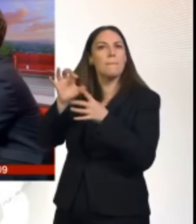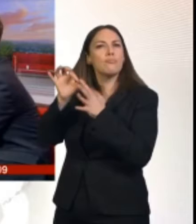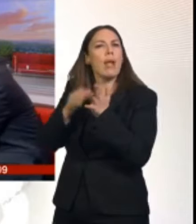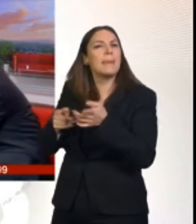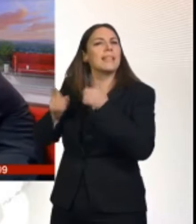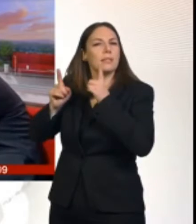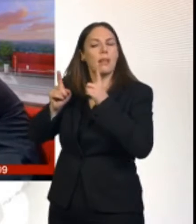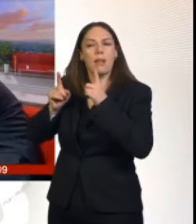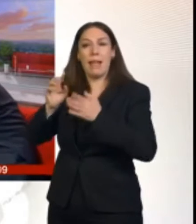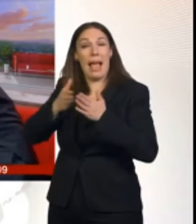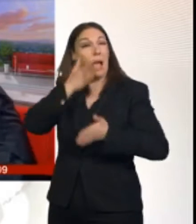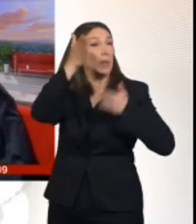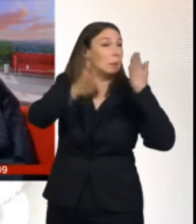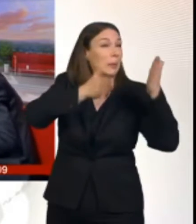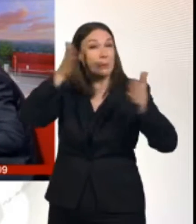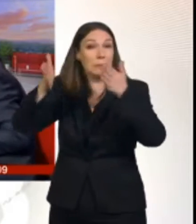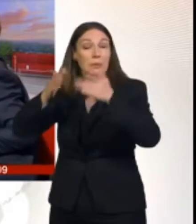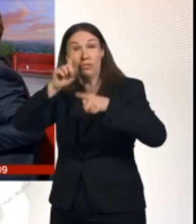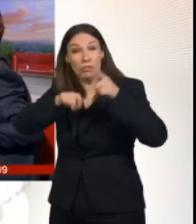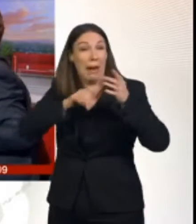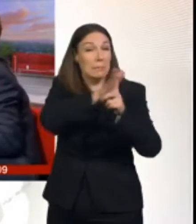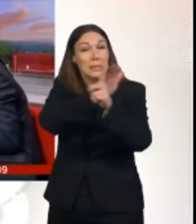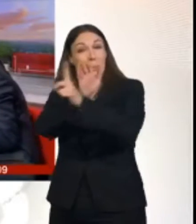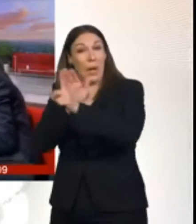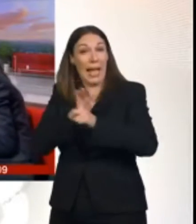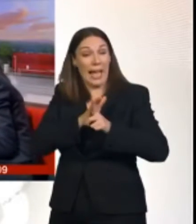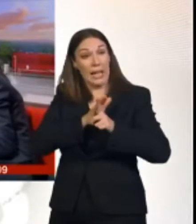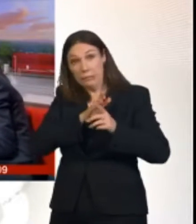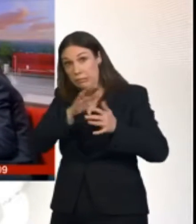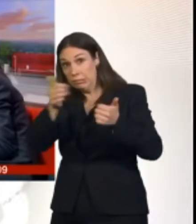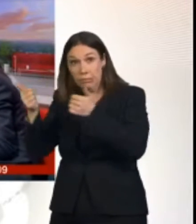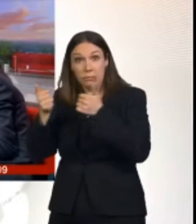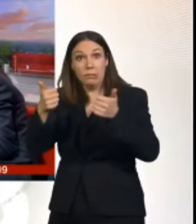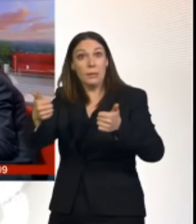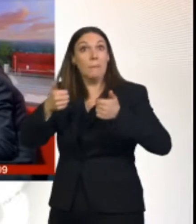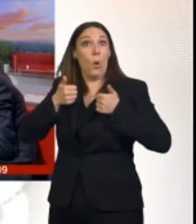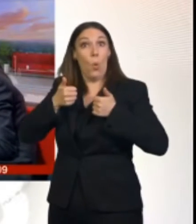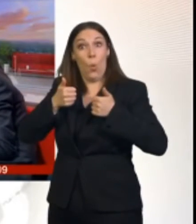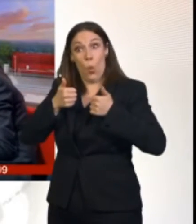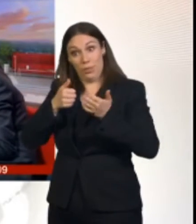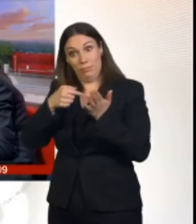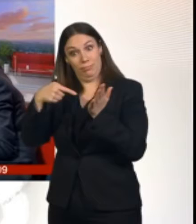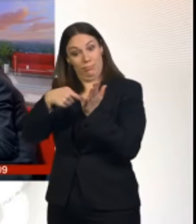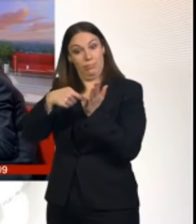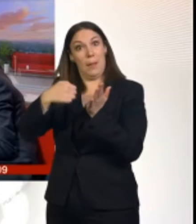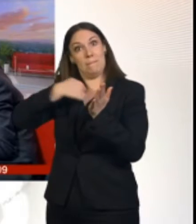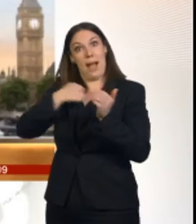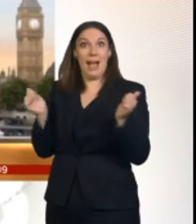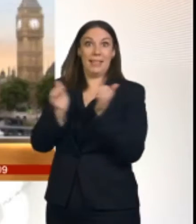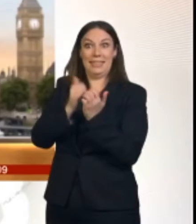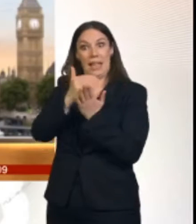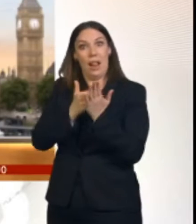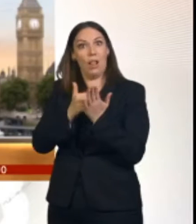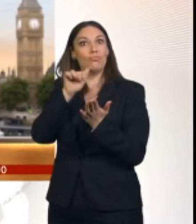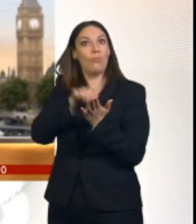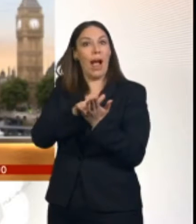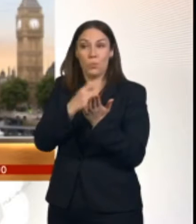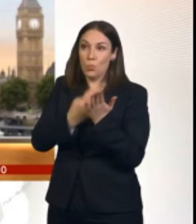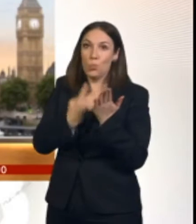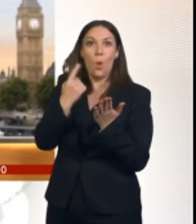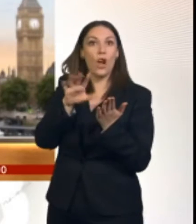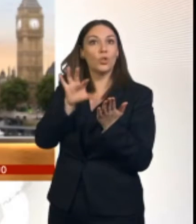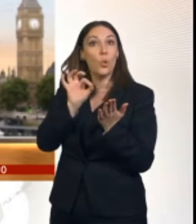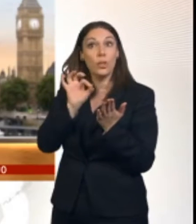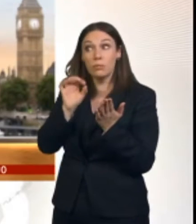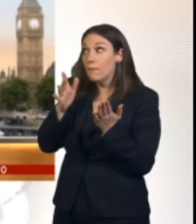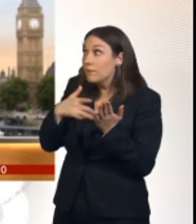and the right way to go. How do you think her campaign to get people on side is going so far? Well, look,